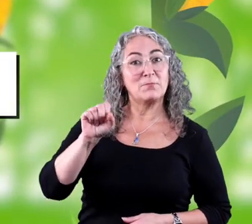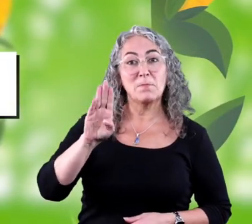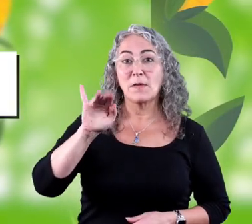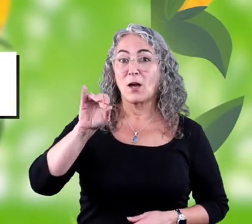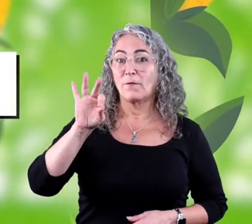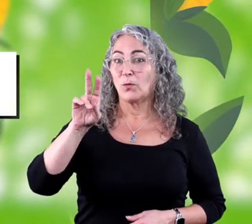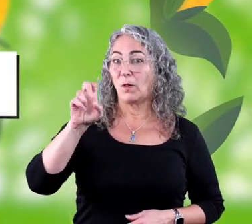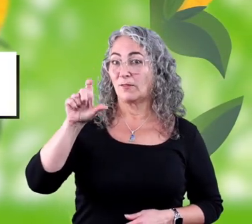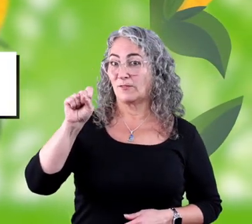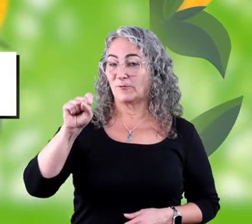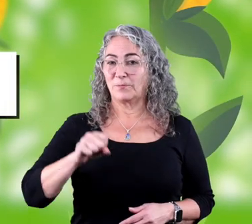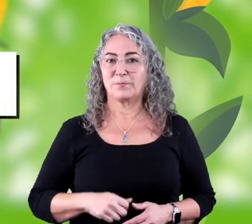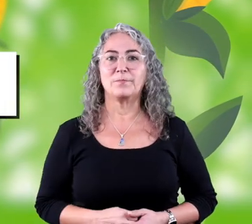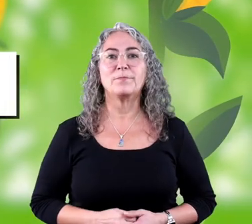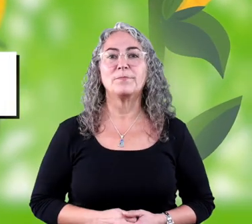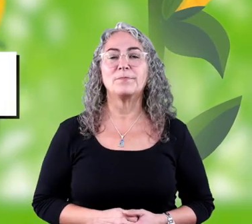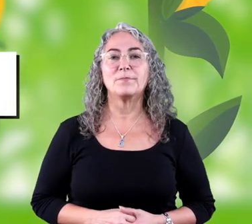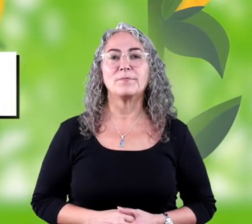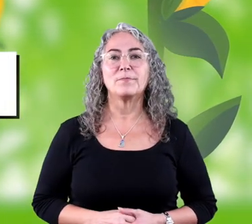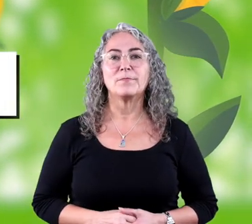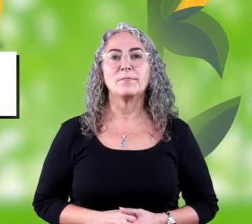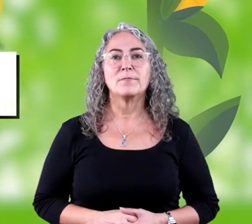Biomass and Biofuels